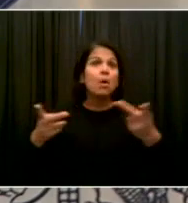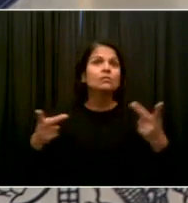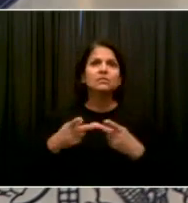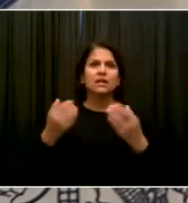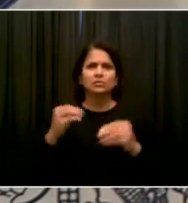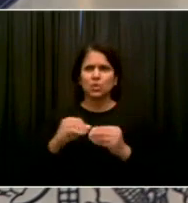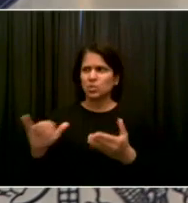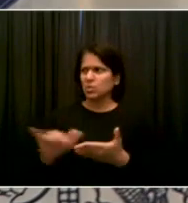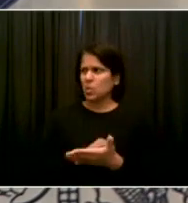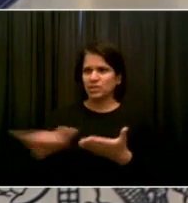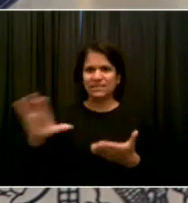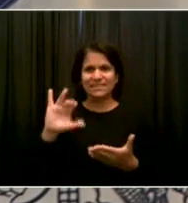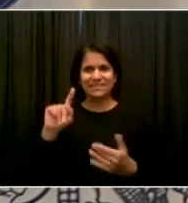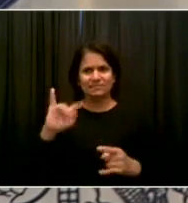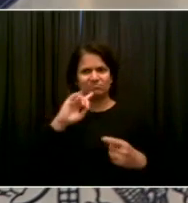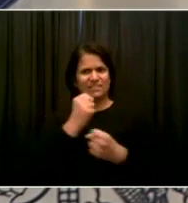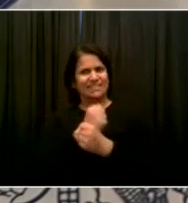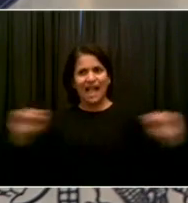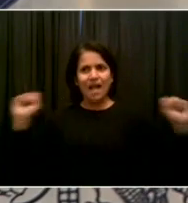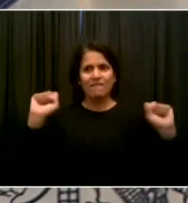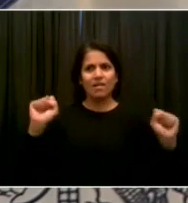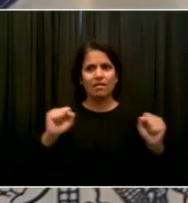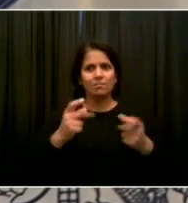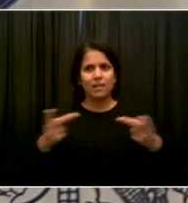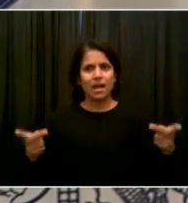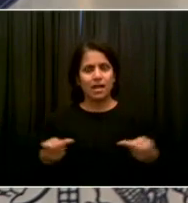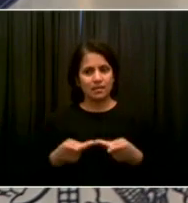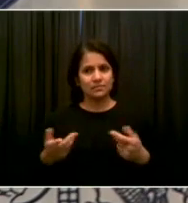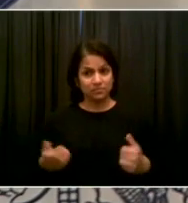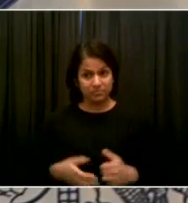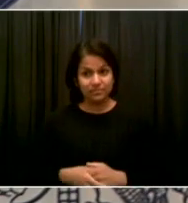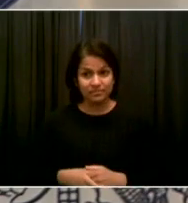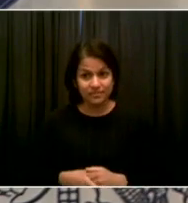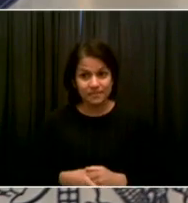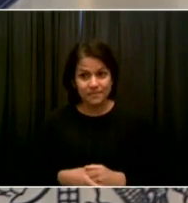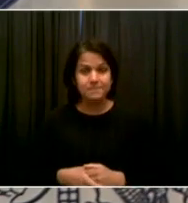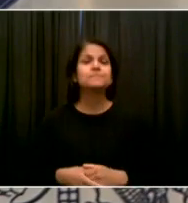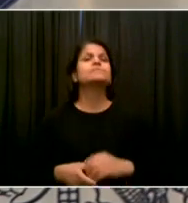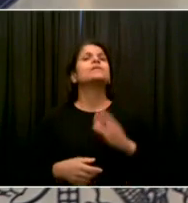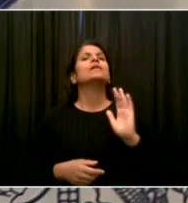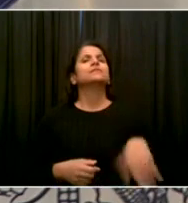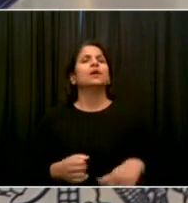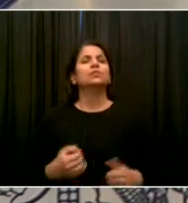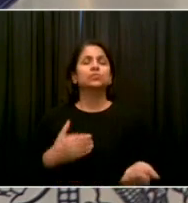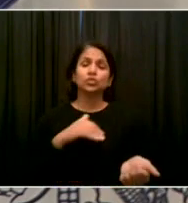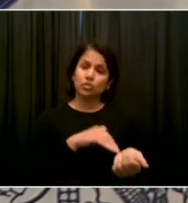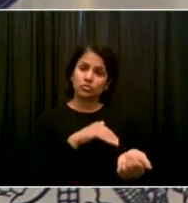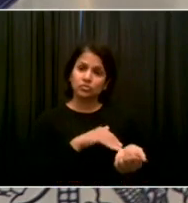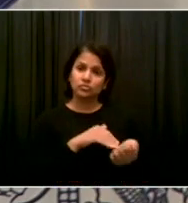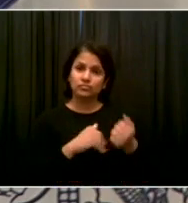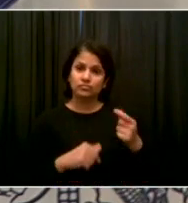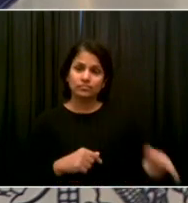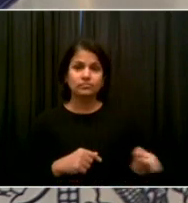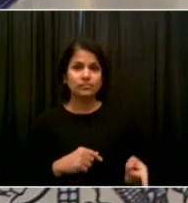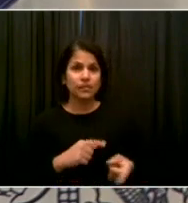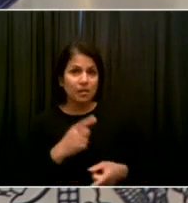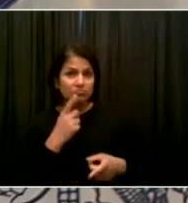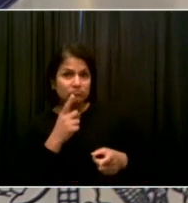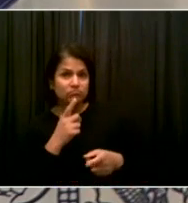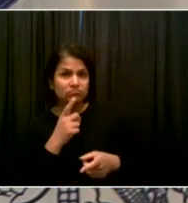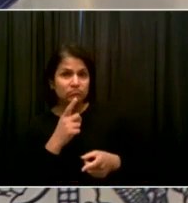scientific question. Do we have a good sample size? Do we have a good picture of what's going on the schools? Dr Choksi?